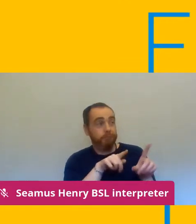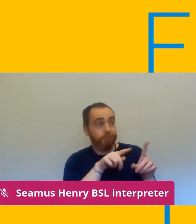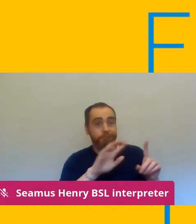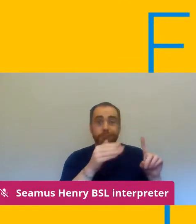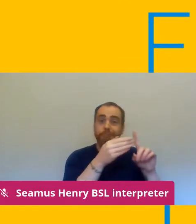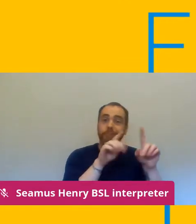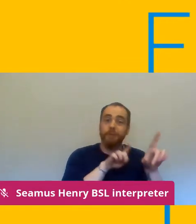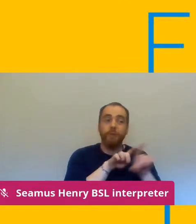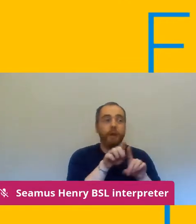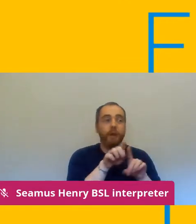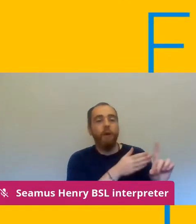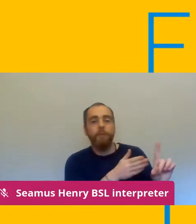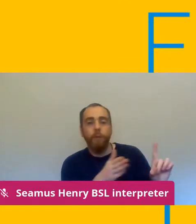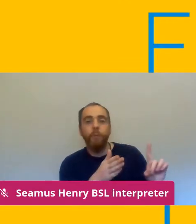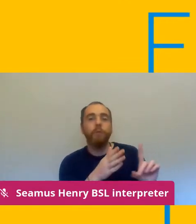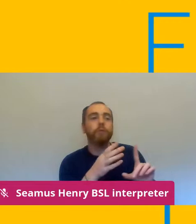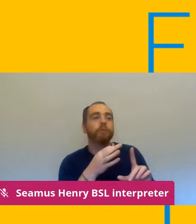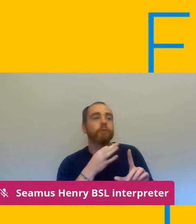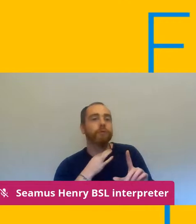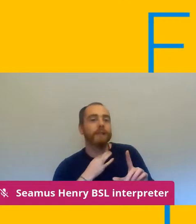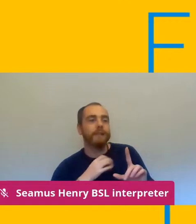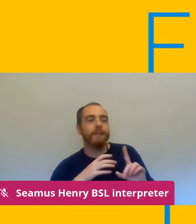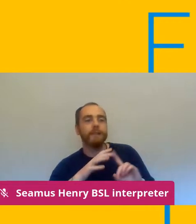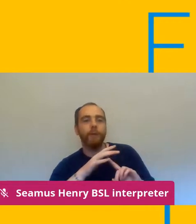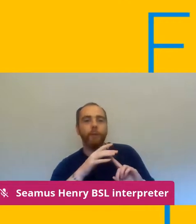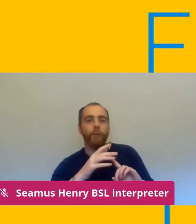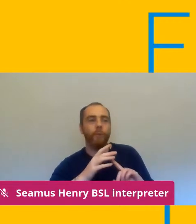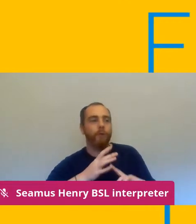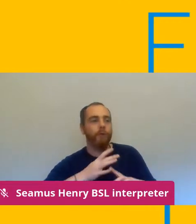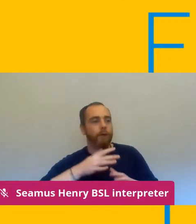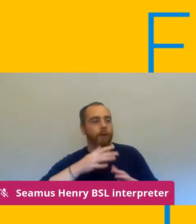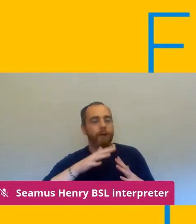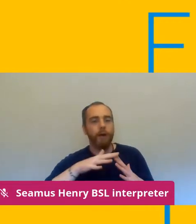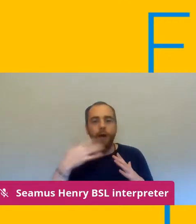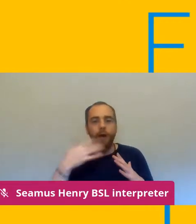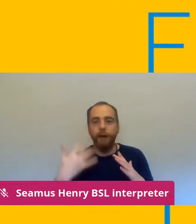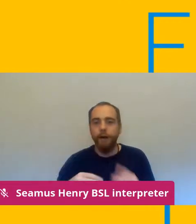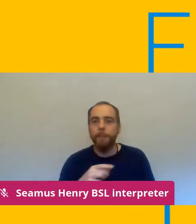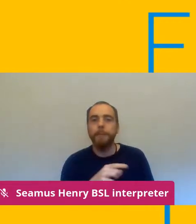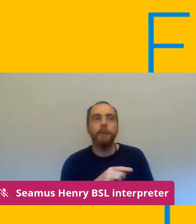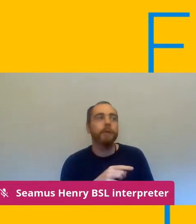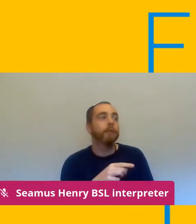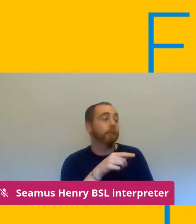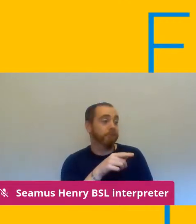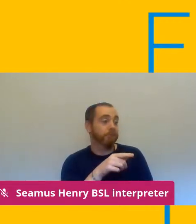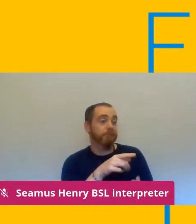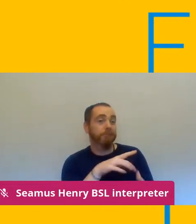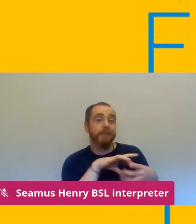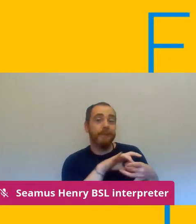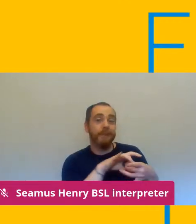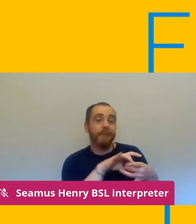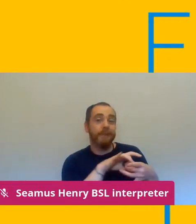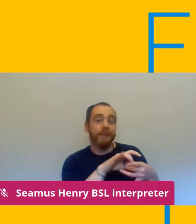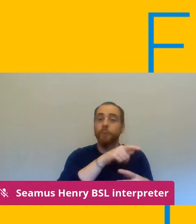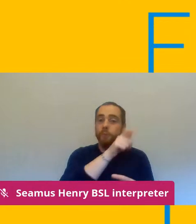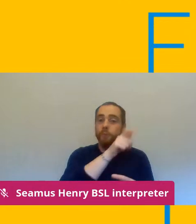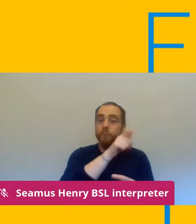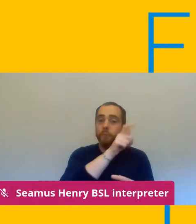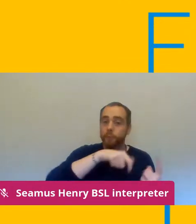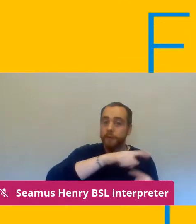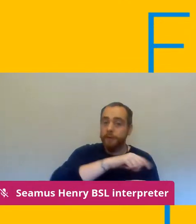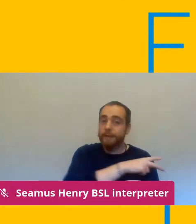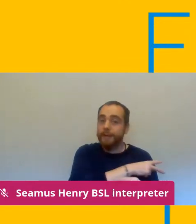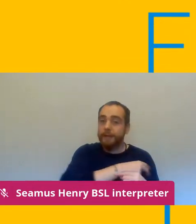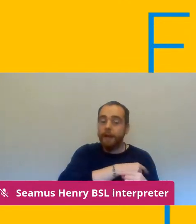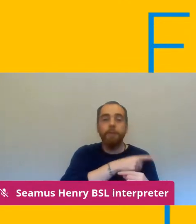who are um working there or studying there or visiting um a workplace and so for that reason we do need